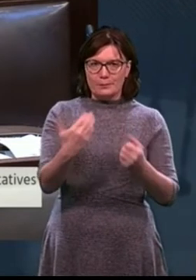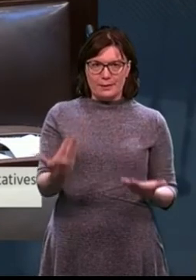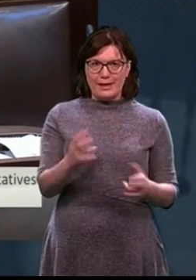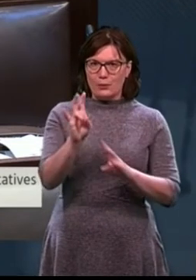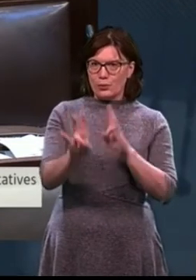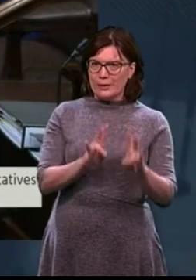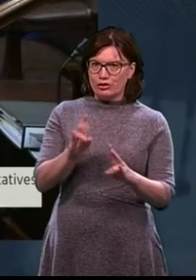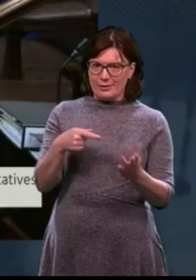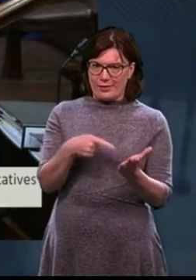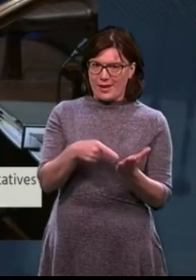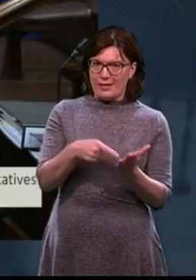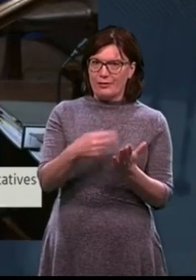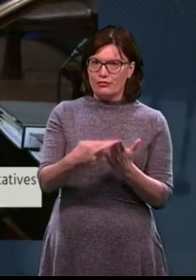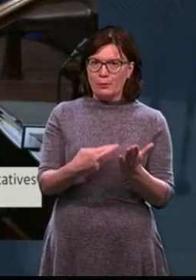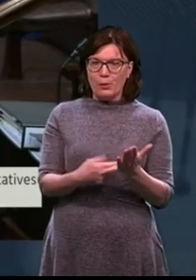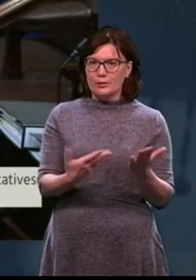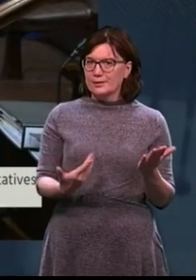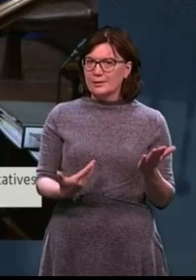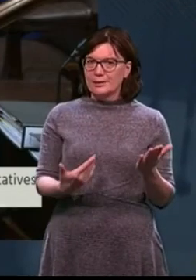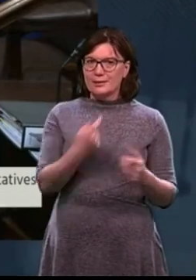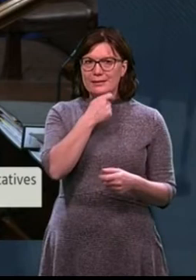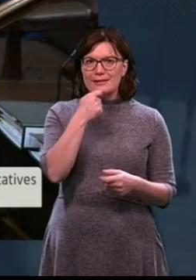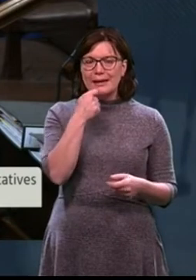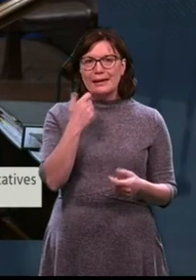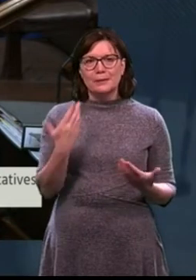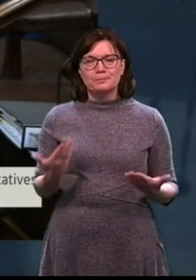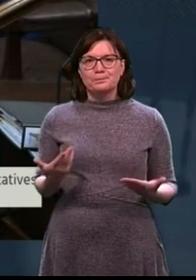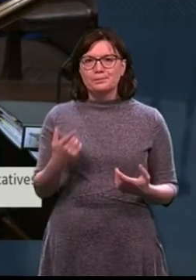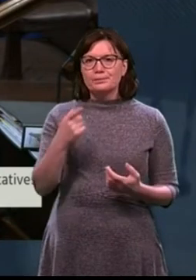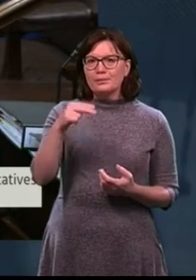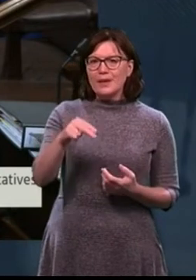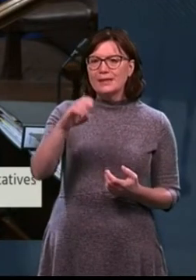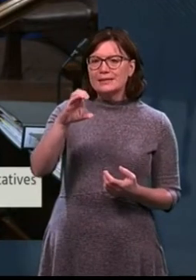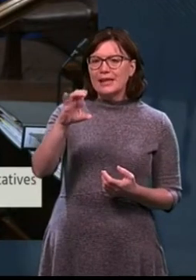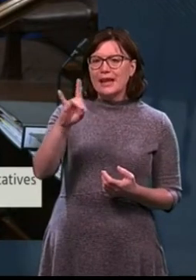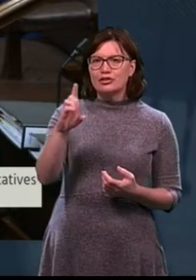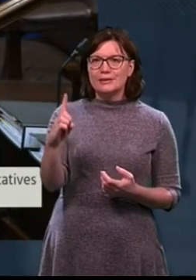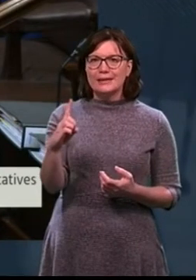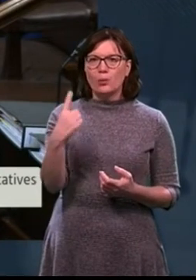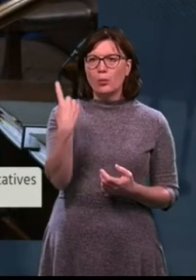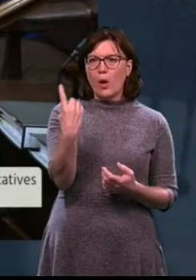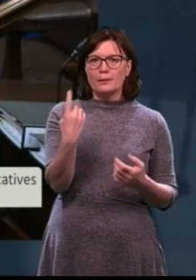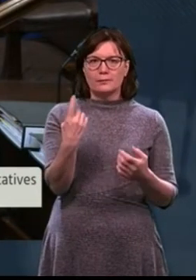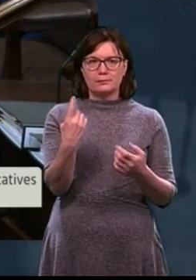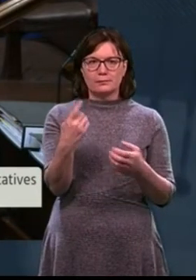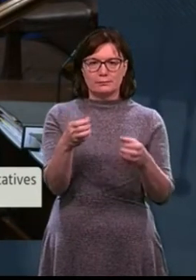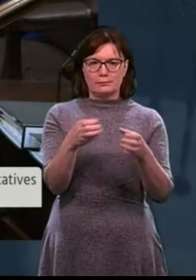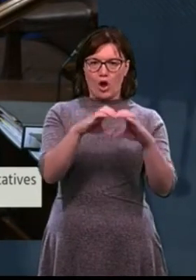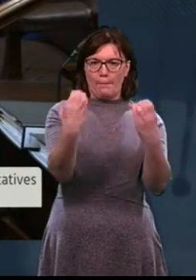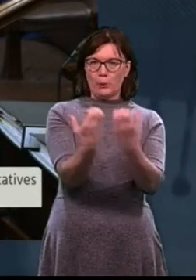even the very fundamental decision itself of saying you would have a NCHD in charge of a community area